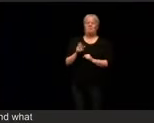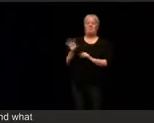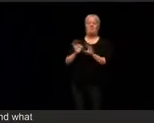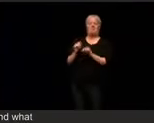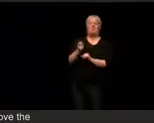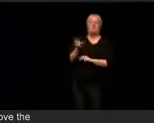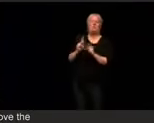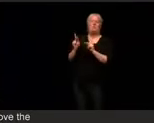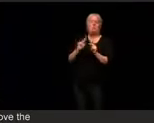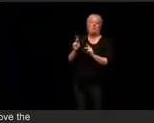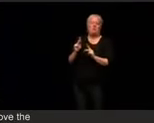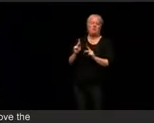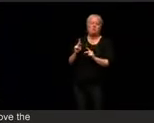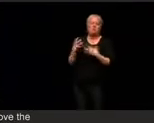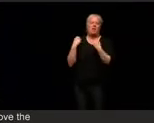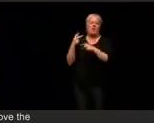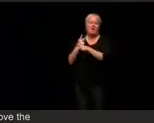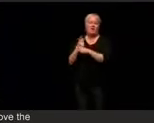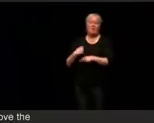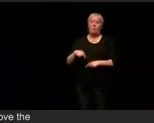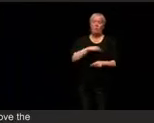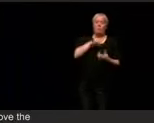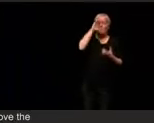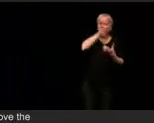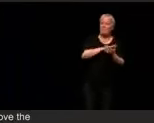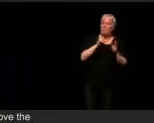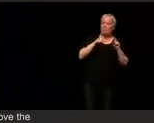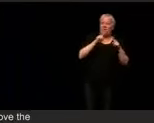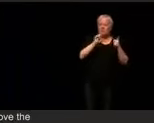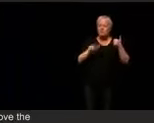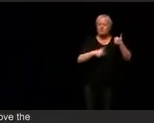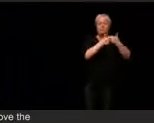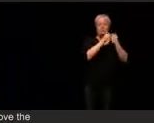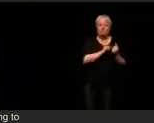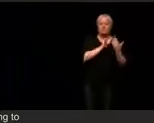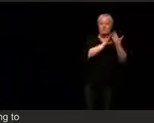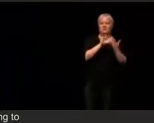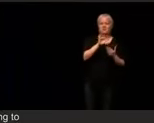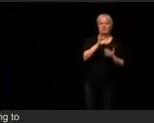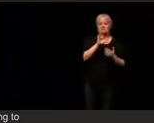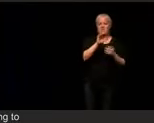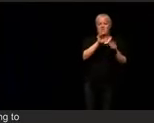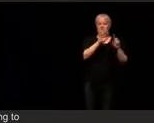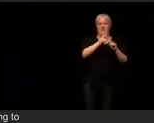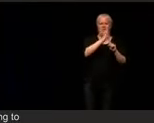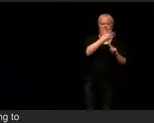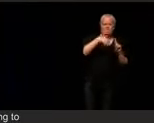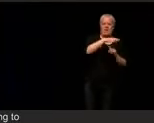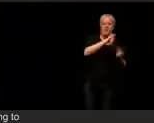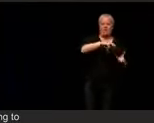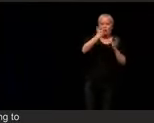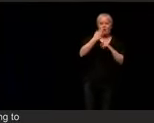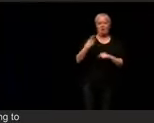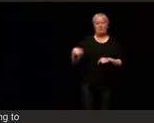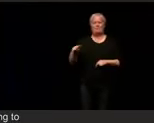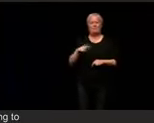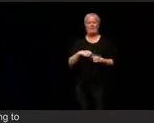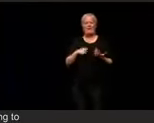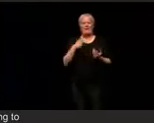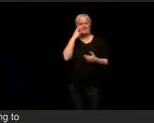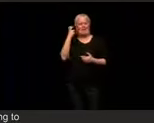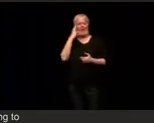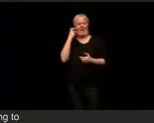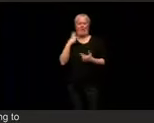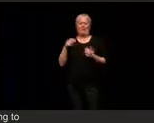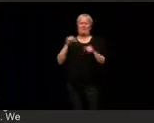We believe that we have to address the climate change with the fierce urgency of now. They don't believe in science and continue to bury